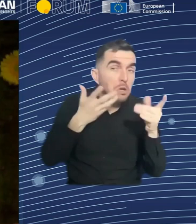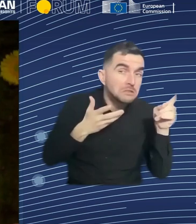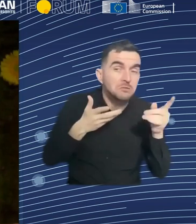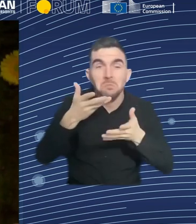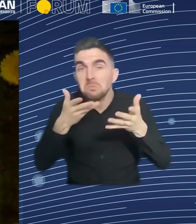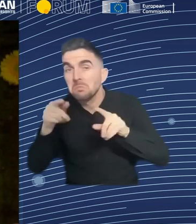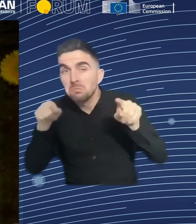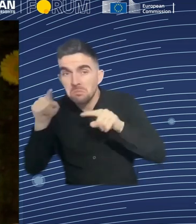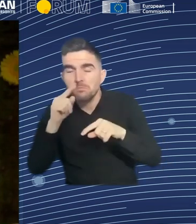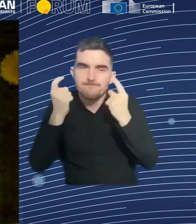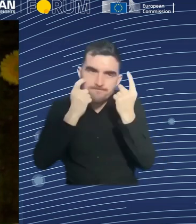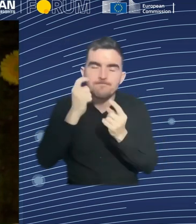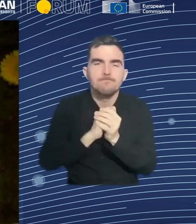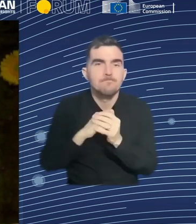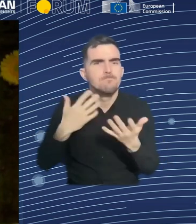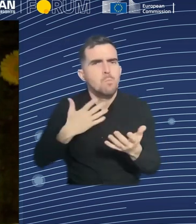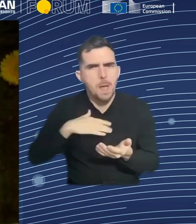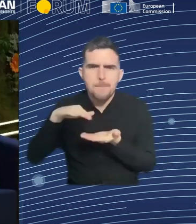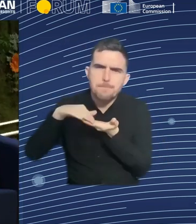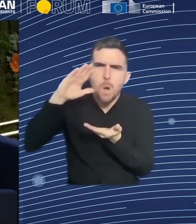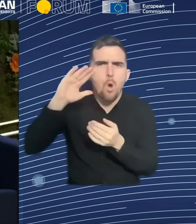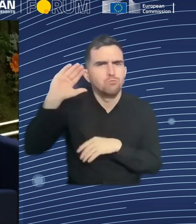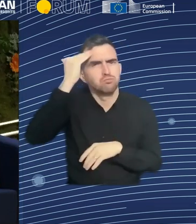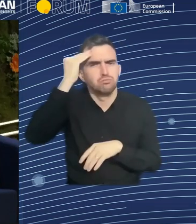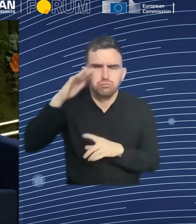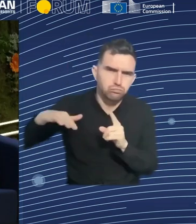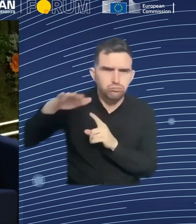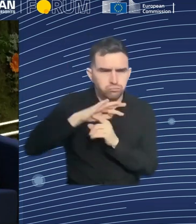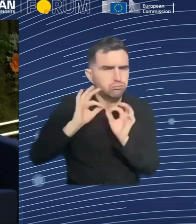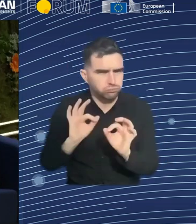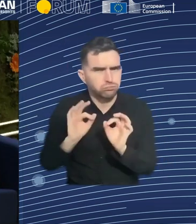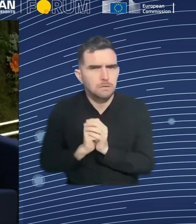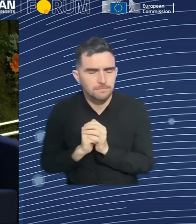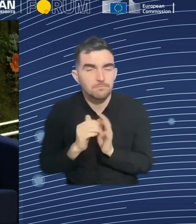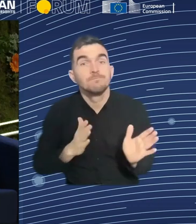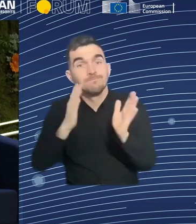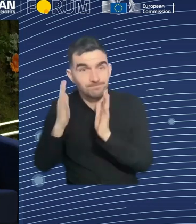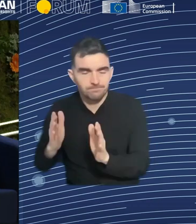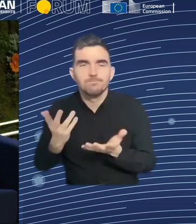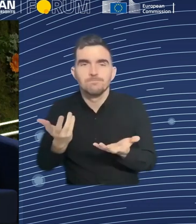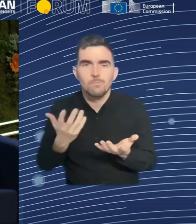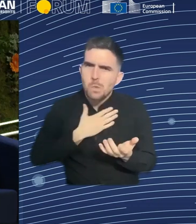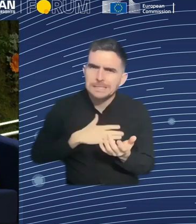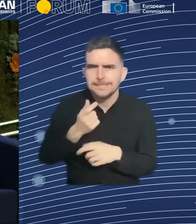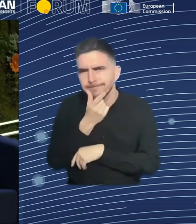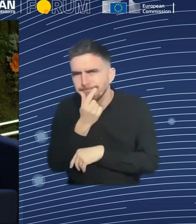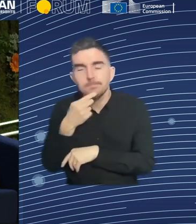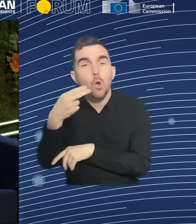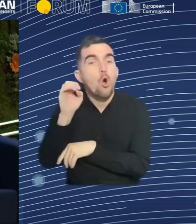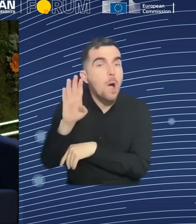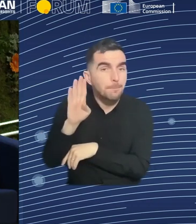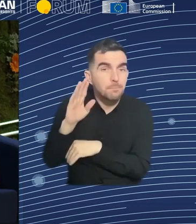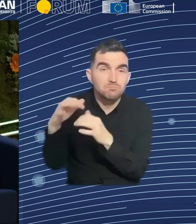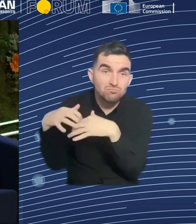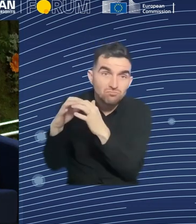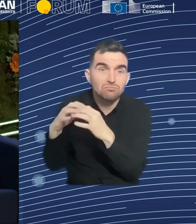make some hubs to strengthen the competence. And they are also our,